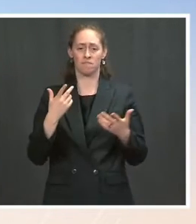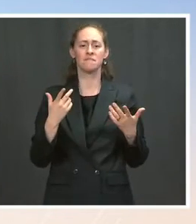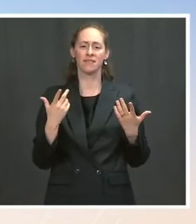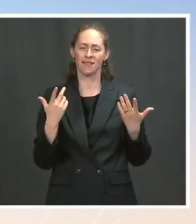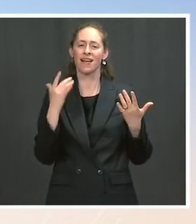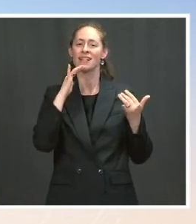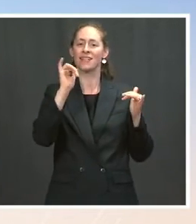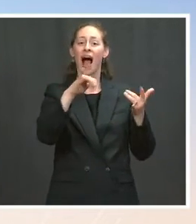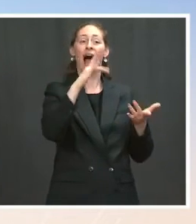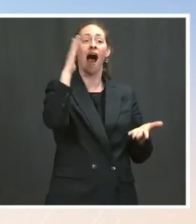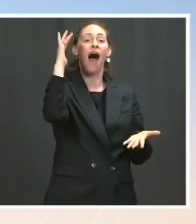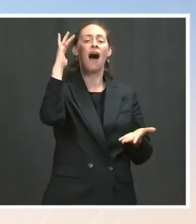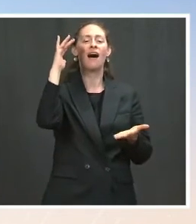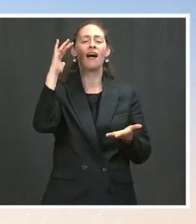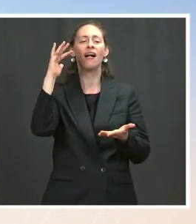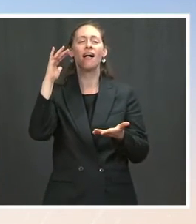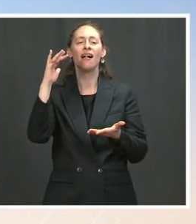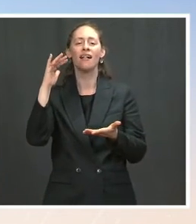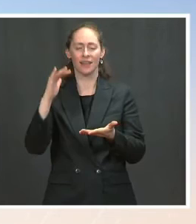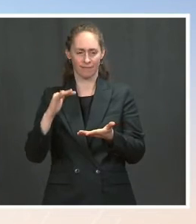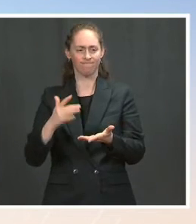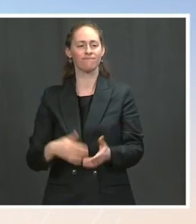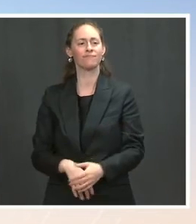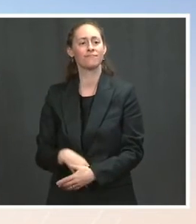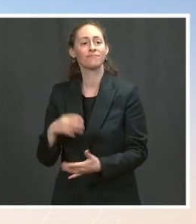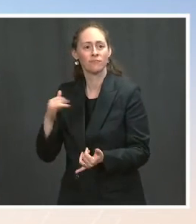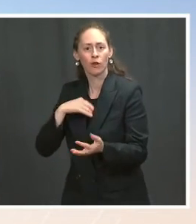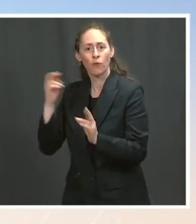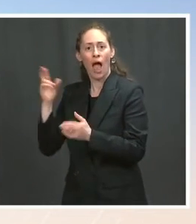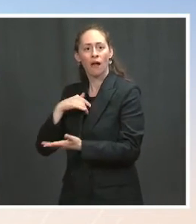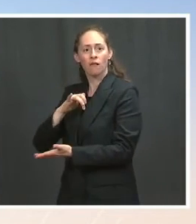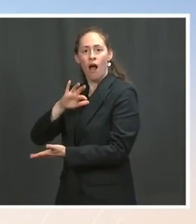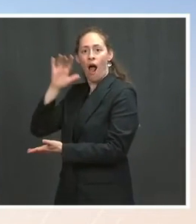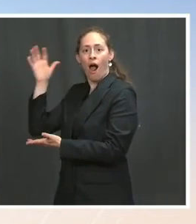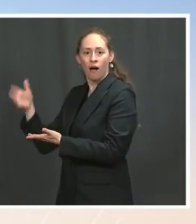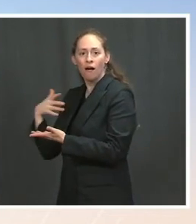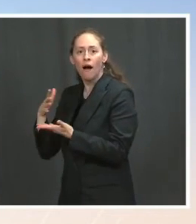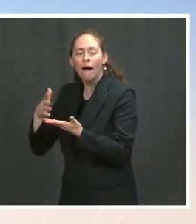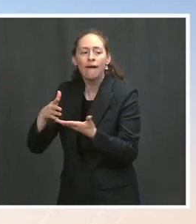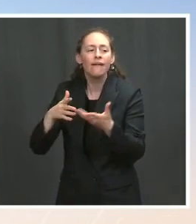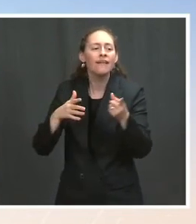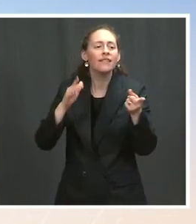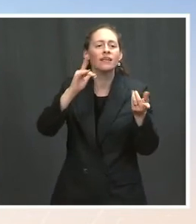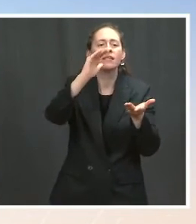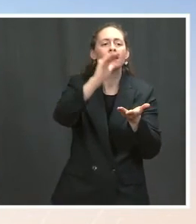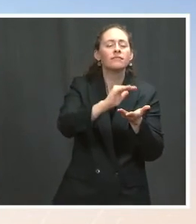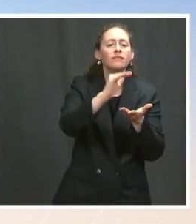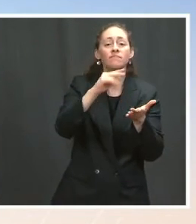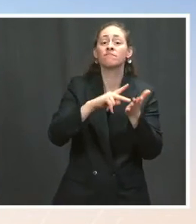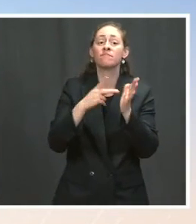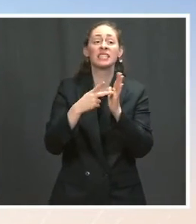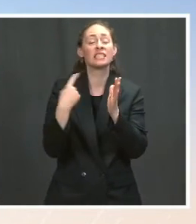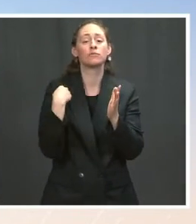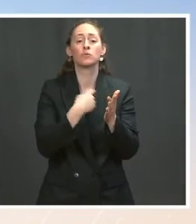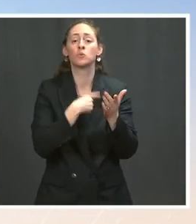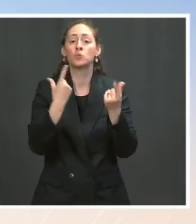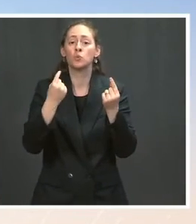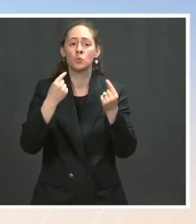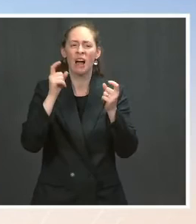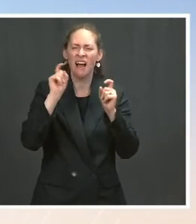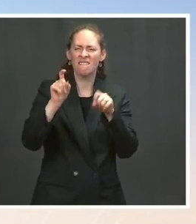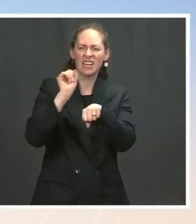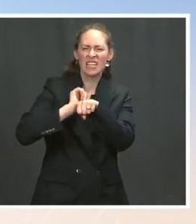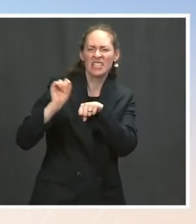uh increased as has exceeded the demand and it means we have to work extra hard to get into communities to have partnerships